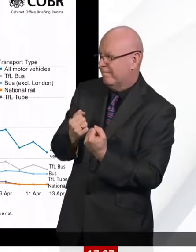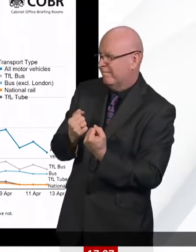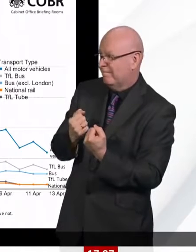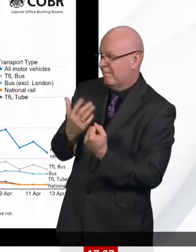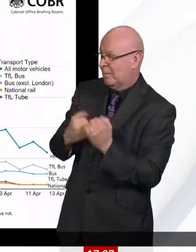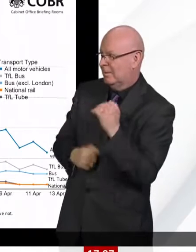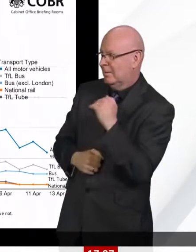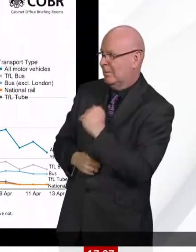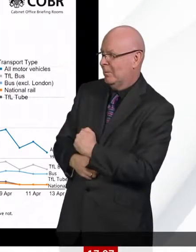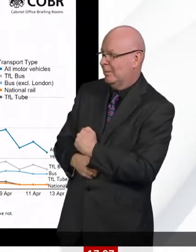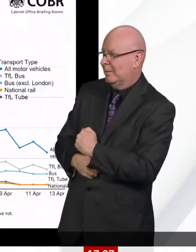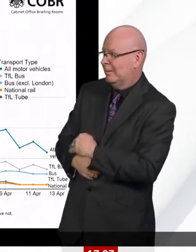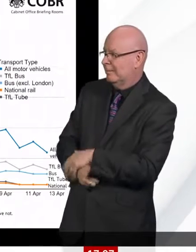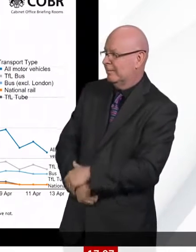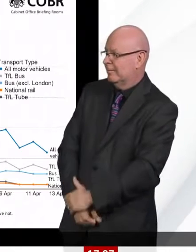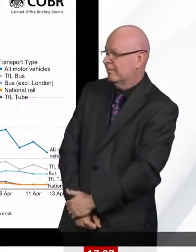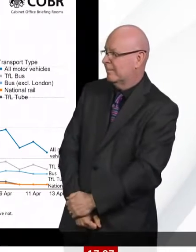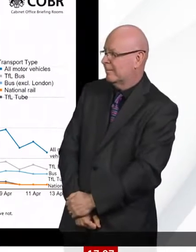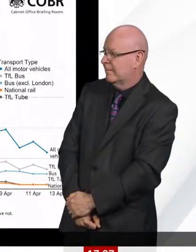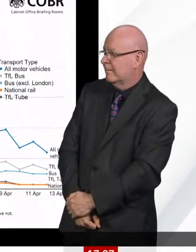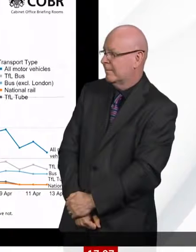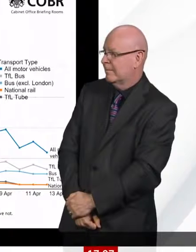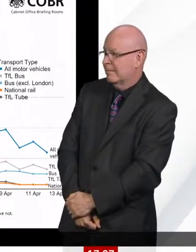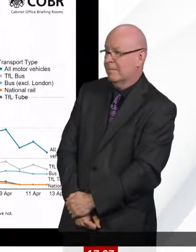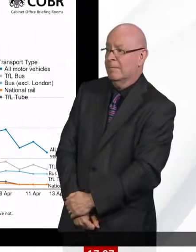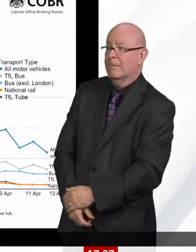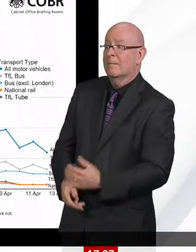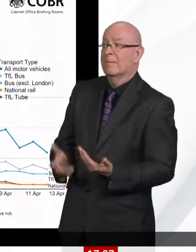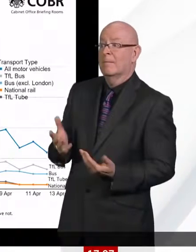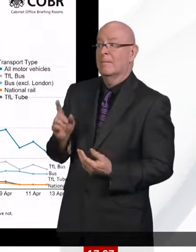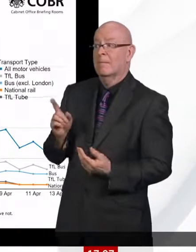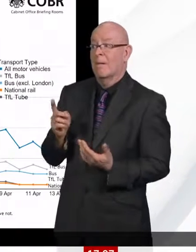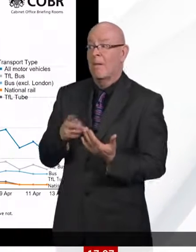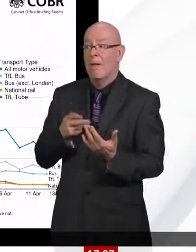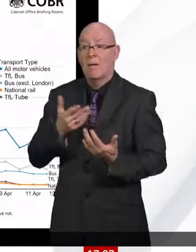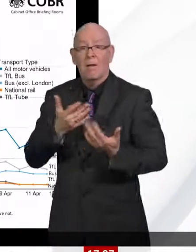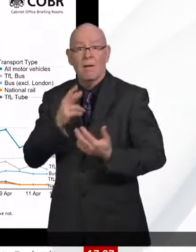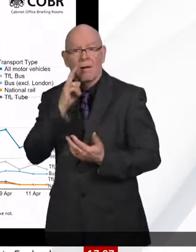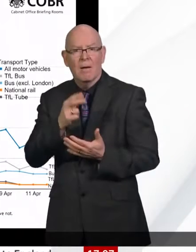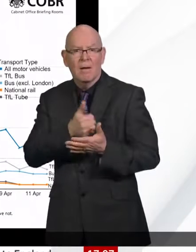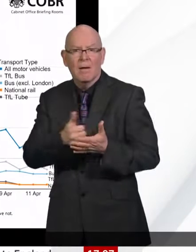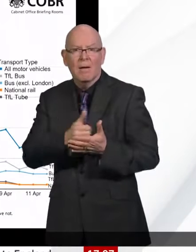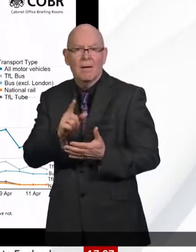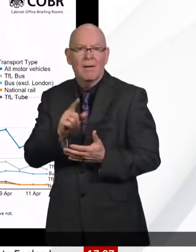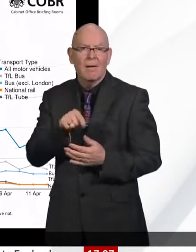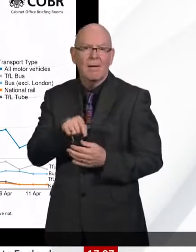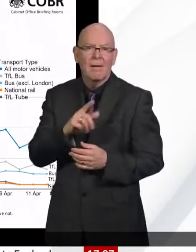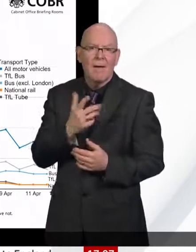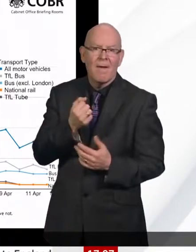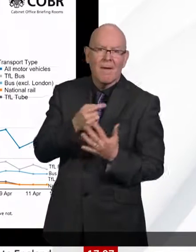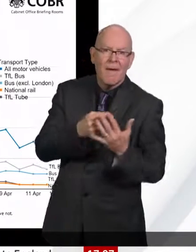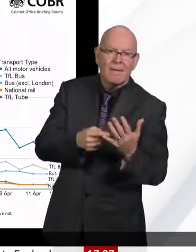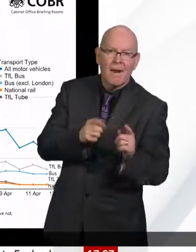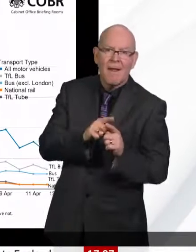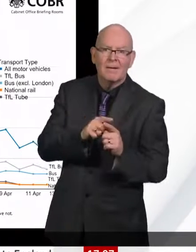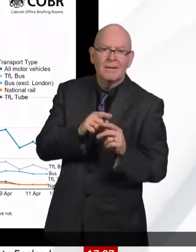keep it that way. We absolutely need to make sure that we keep the benefits of this going forward. And we